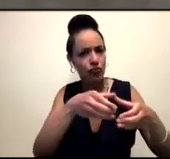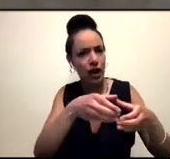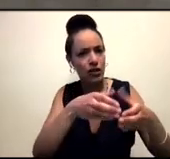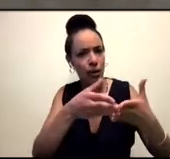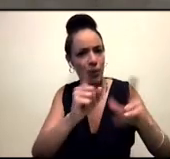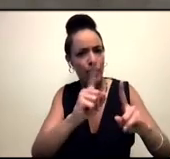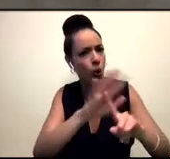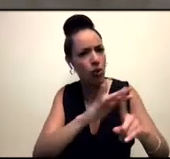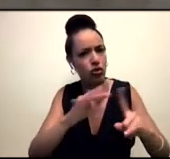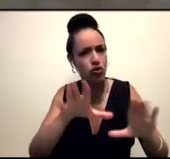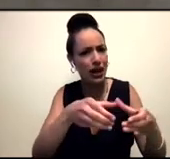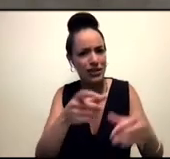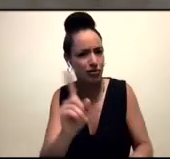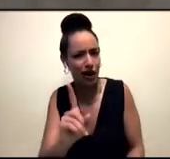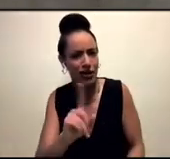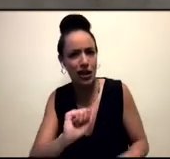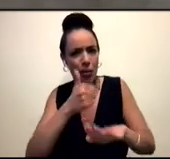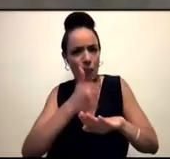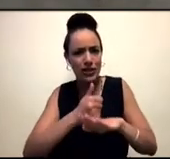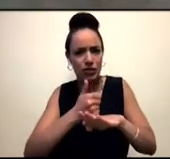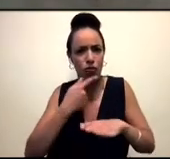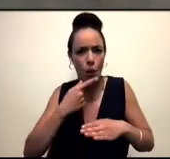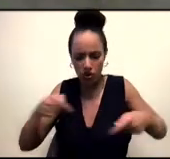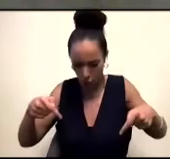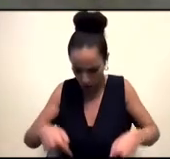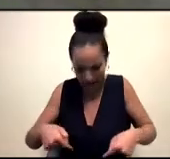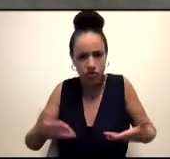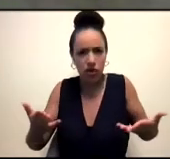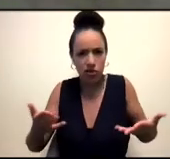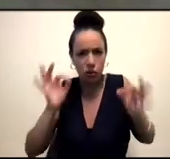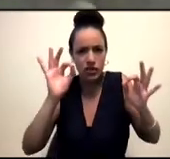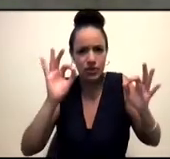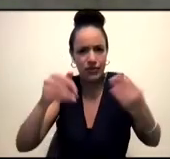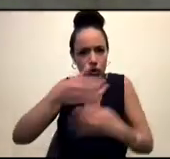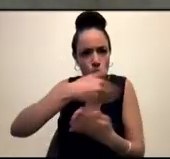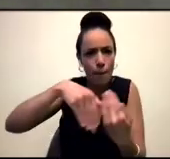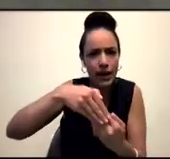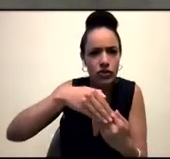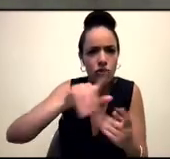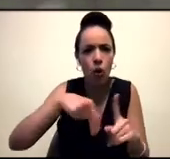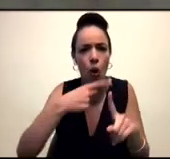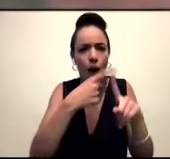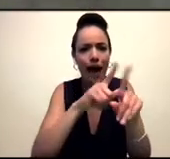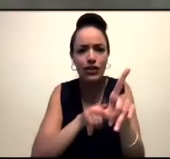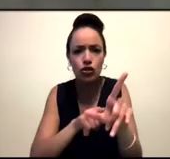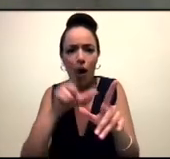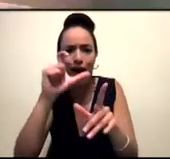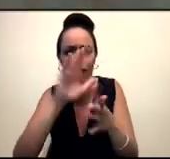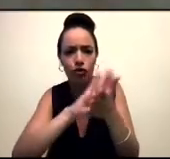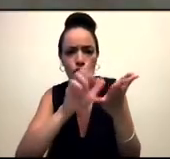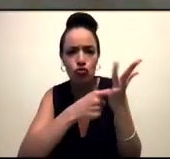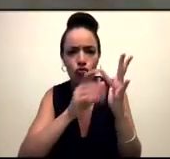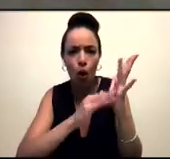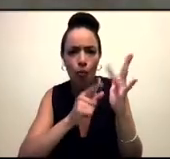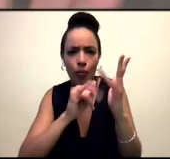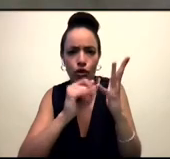themselves across the world based on their genitals. And then a specific combination of genitals, and chromosomal typing before birth to say that there's